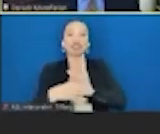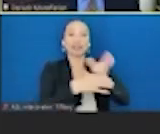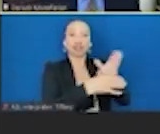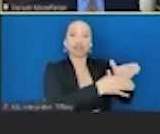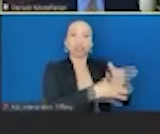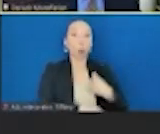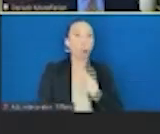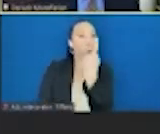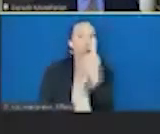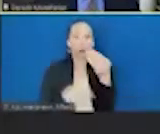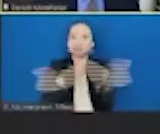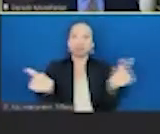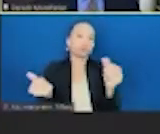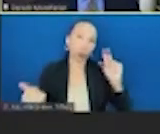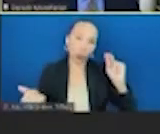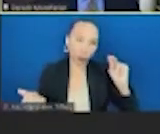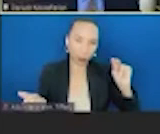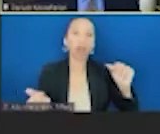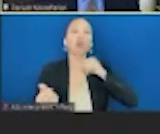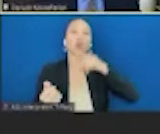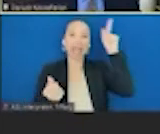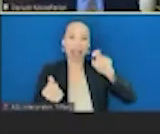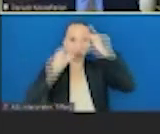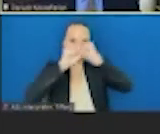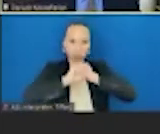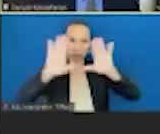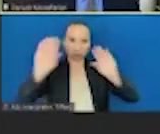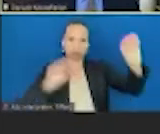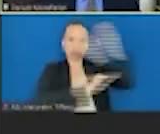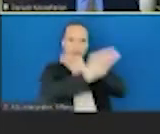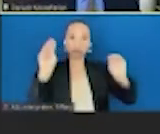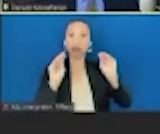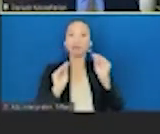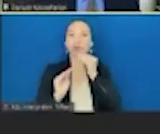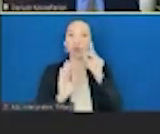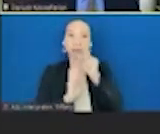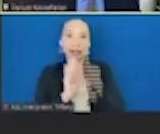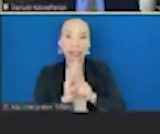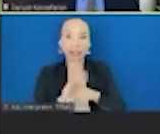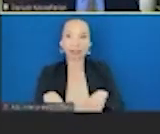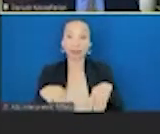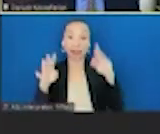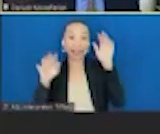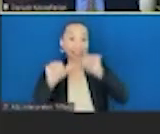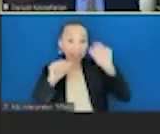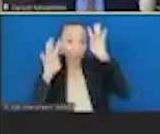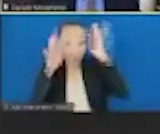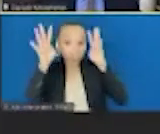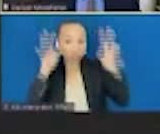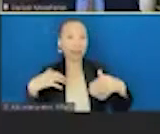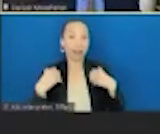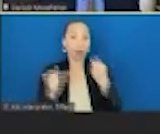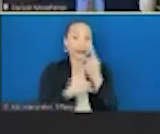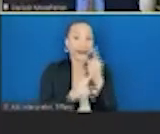to address food and reimagine food policy across all of these areas. Science and innovation, healthcare, economic incentives,